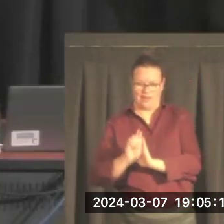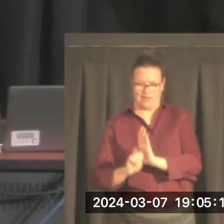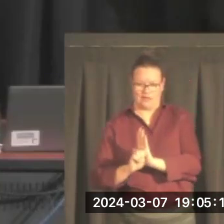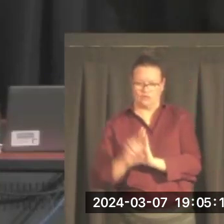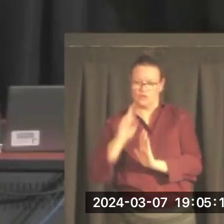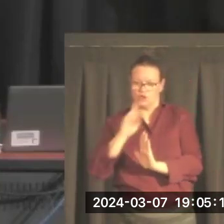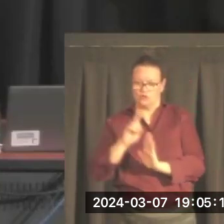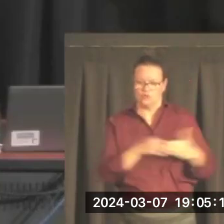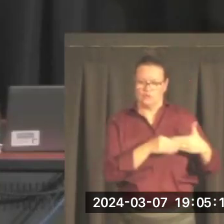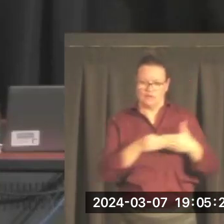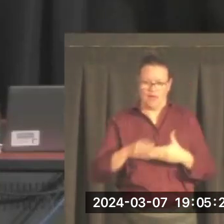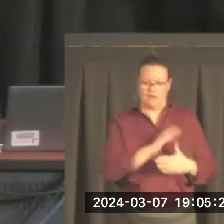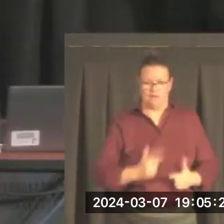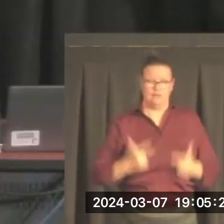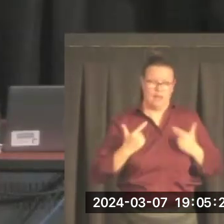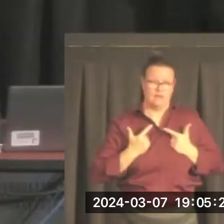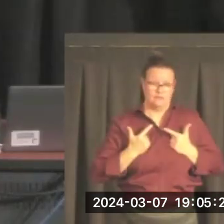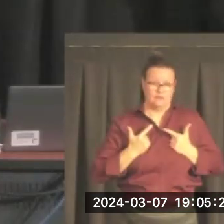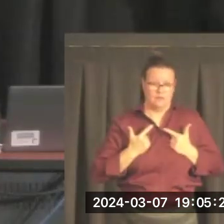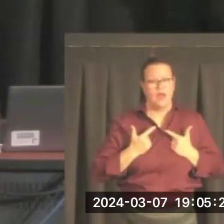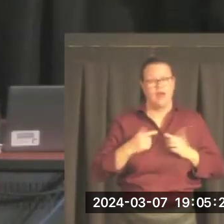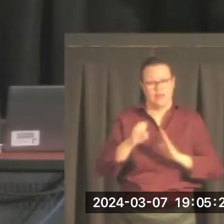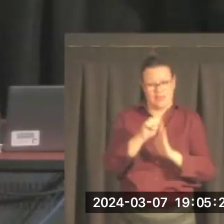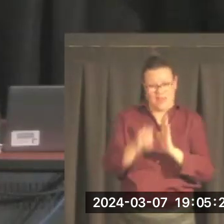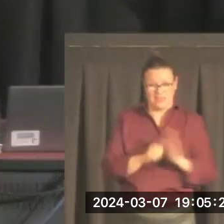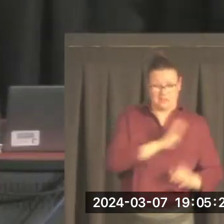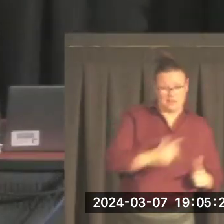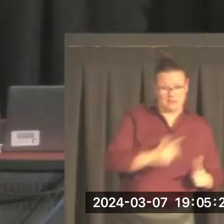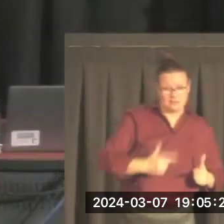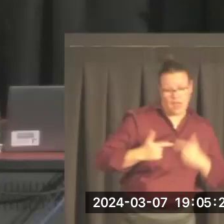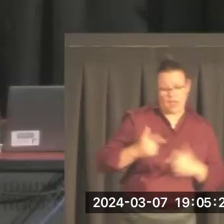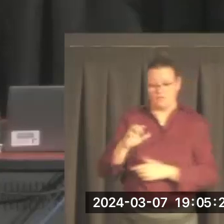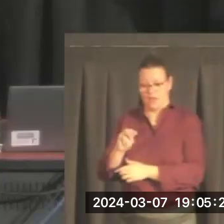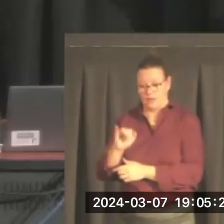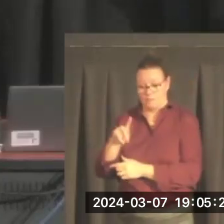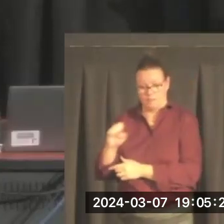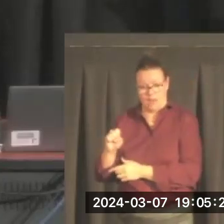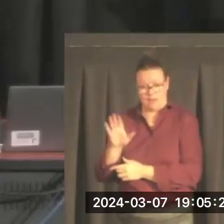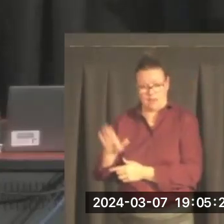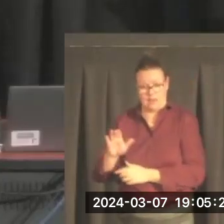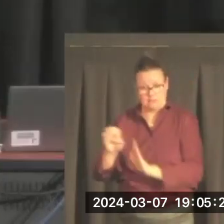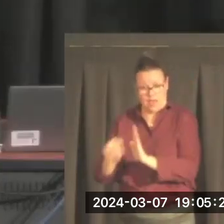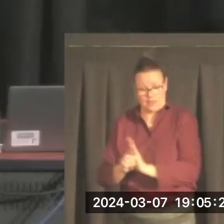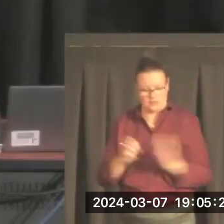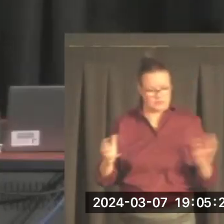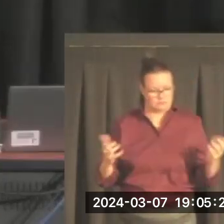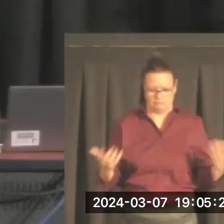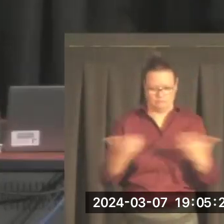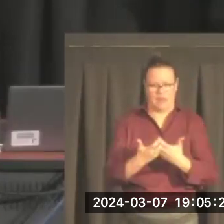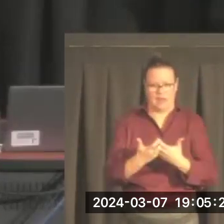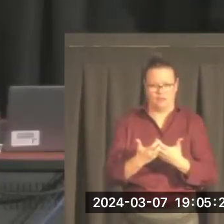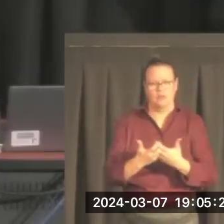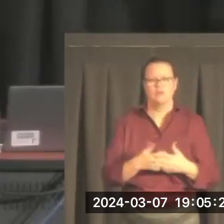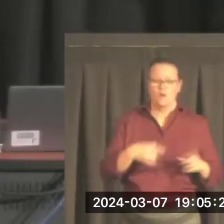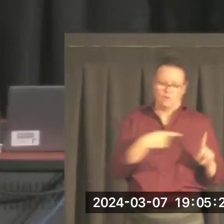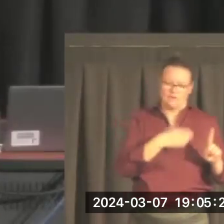compass that we associate with Mike Mansfield. So I certainly count Paul as one of my mentors